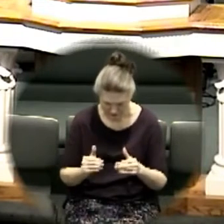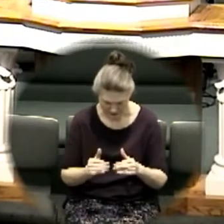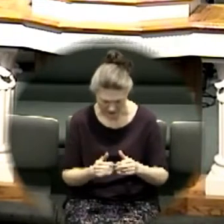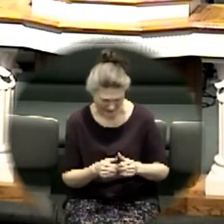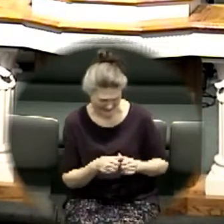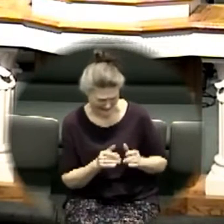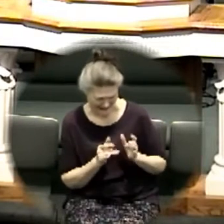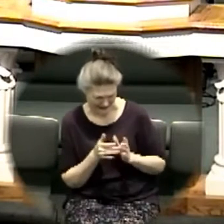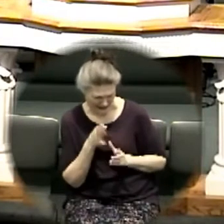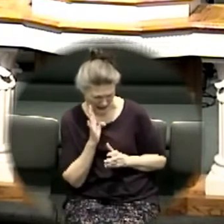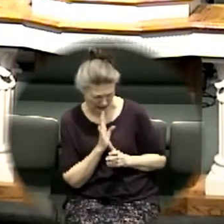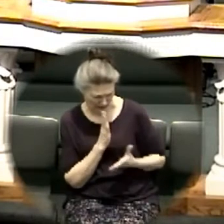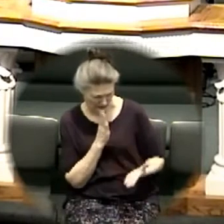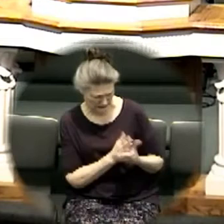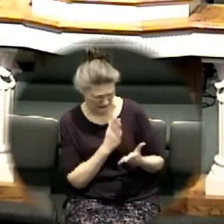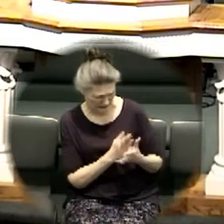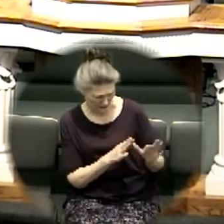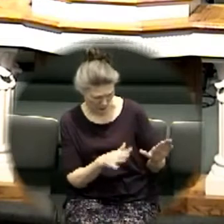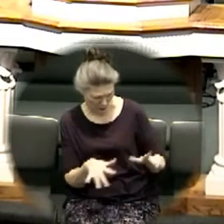then let me step in